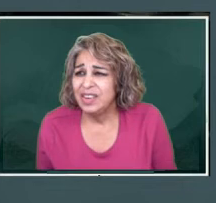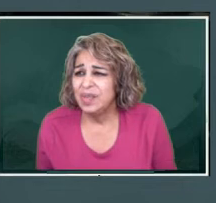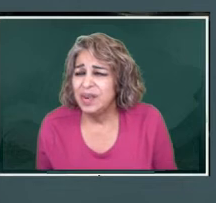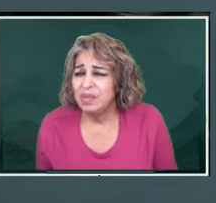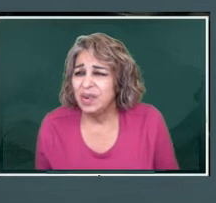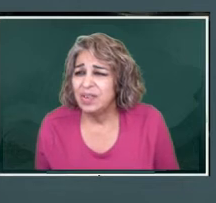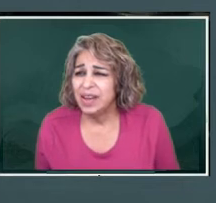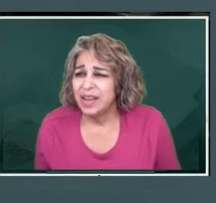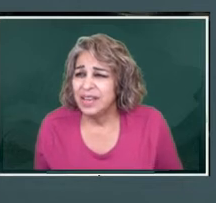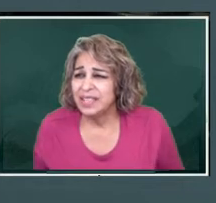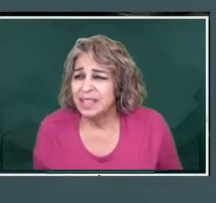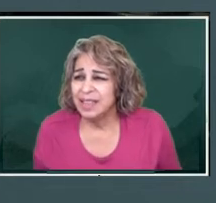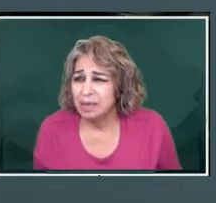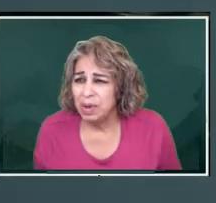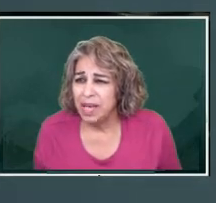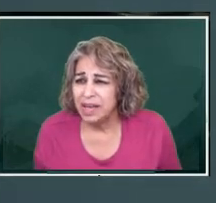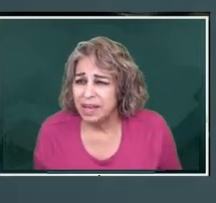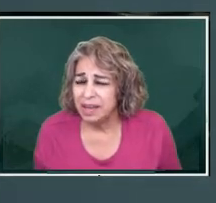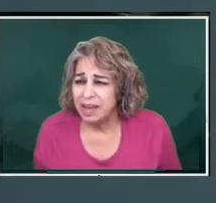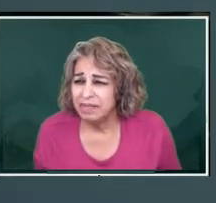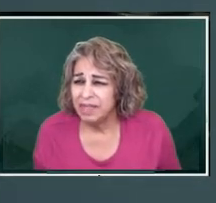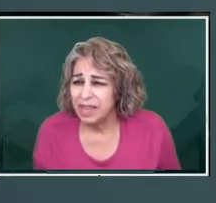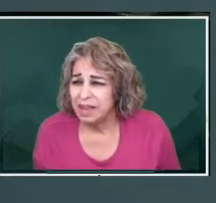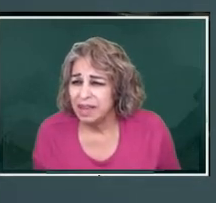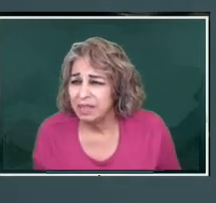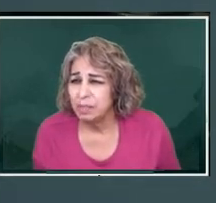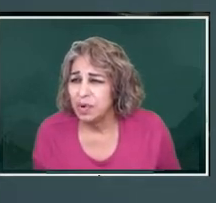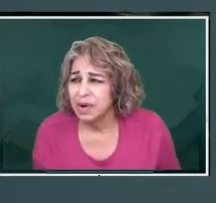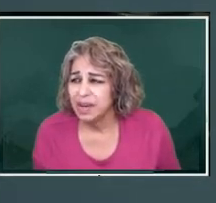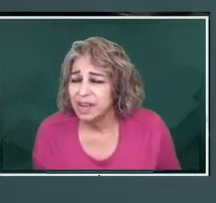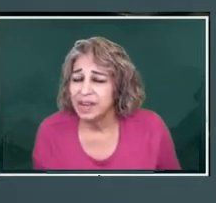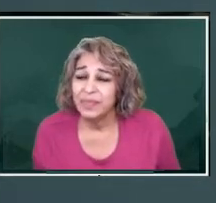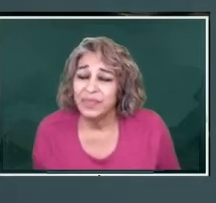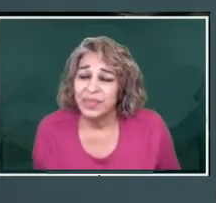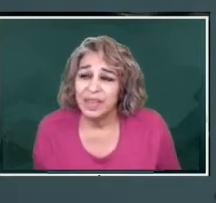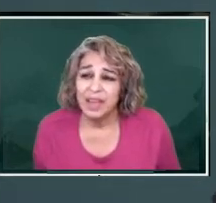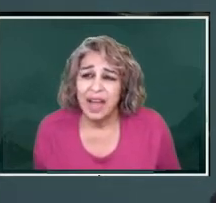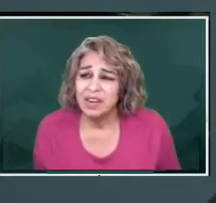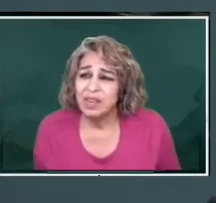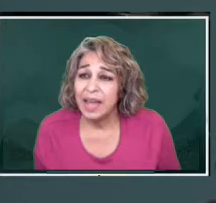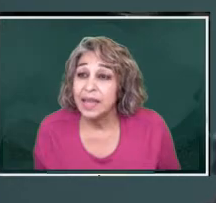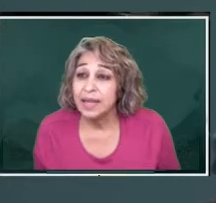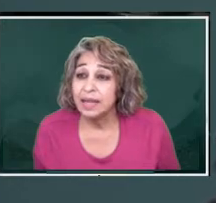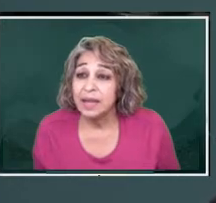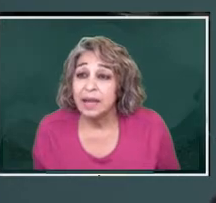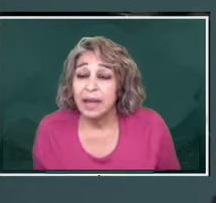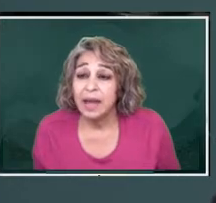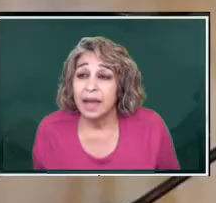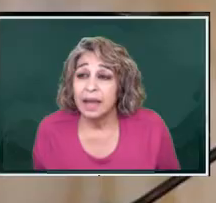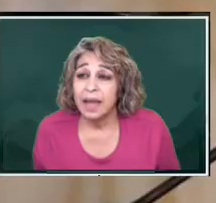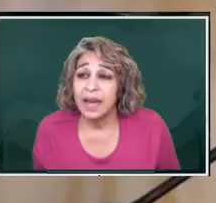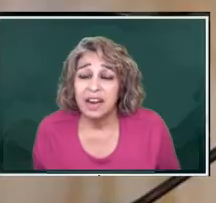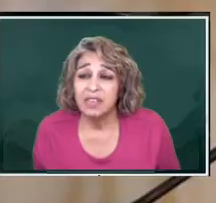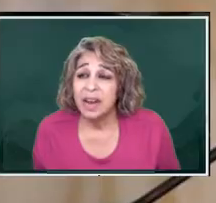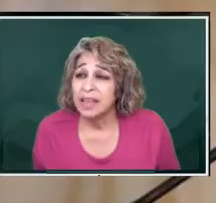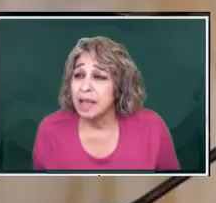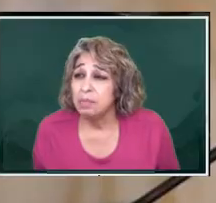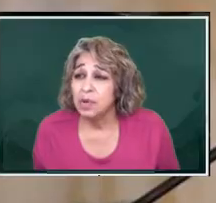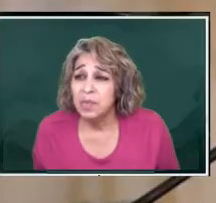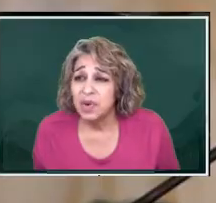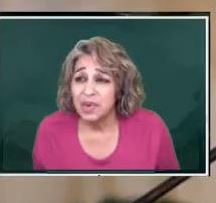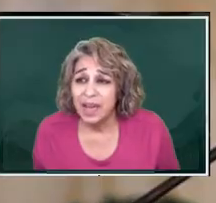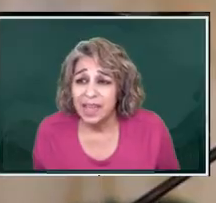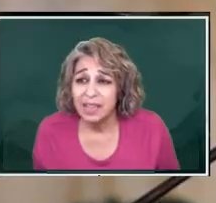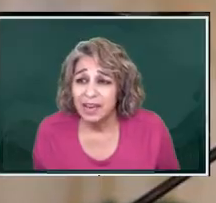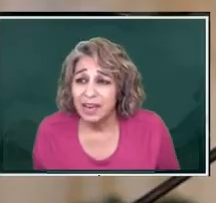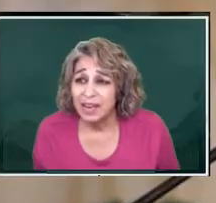You know what moronga is? That the blood of the, of the pork. I don't like it. And I don't like that